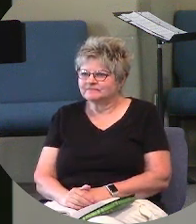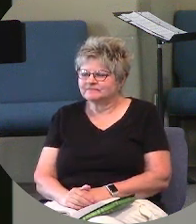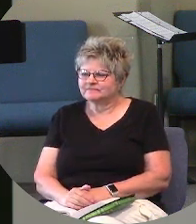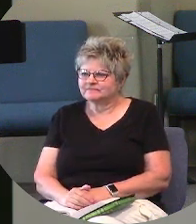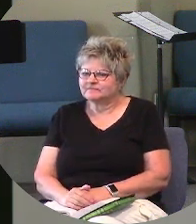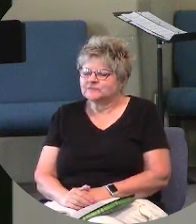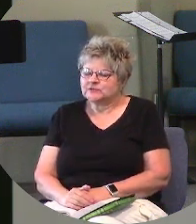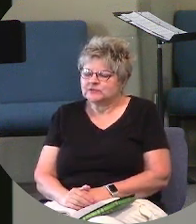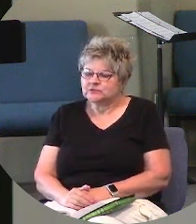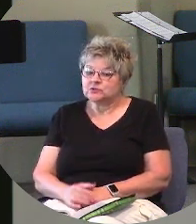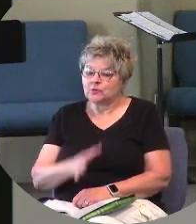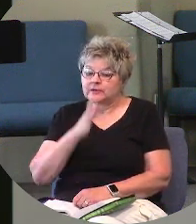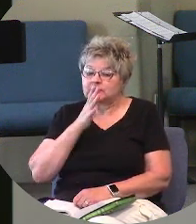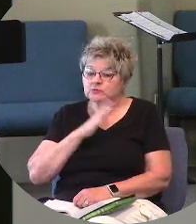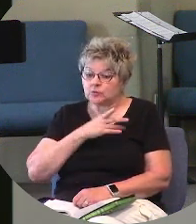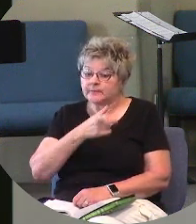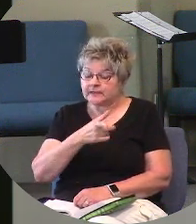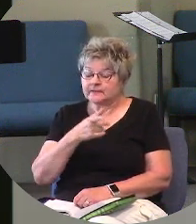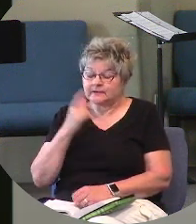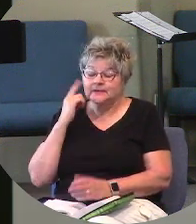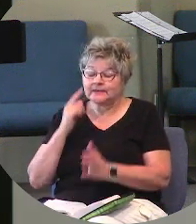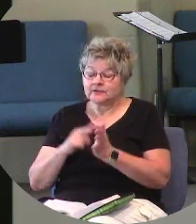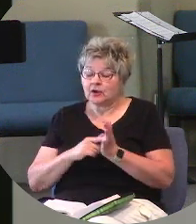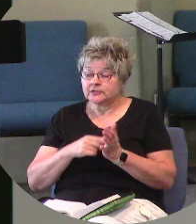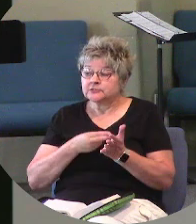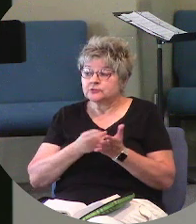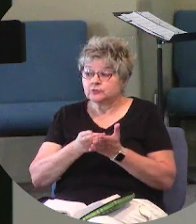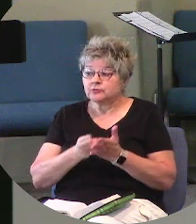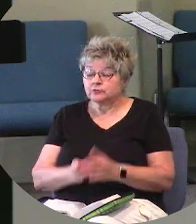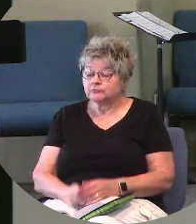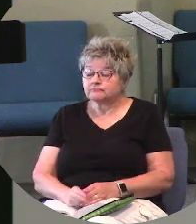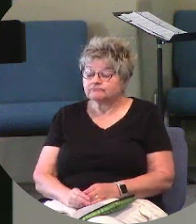So this woman acknowledges the truth.